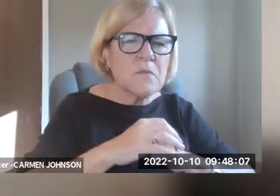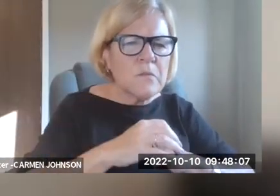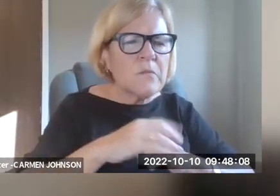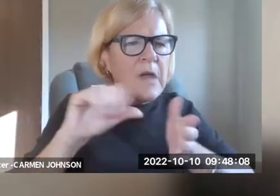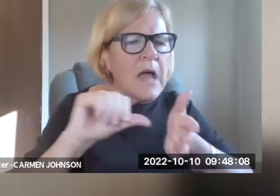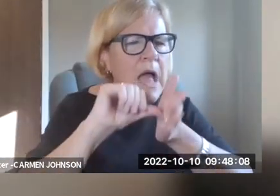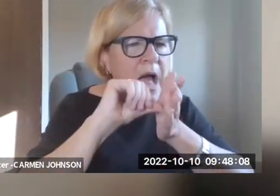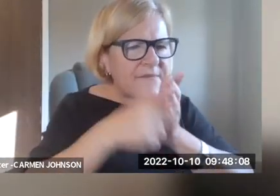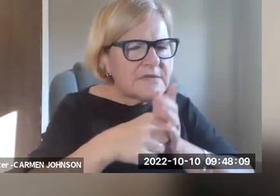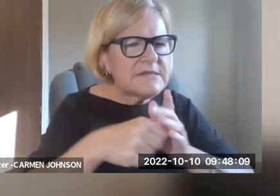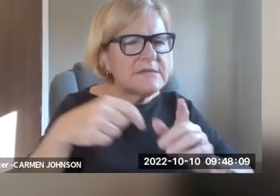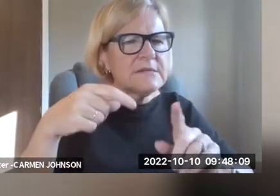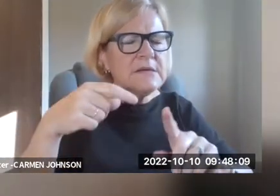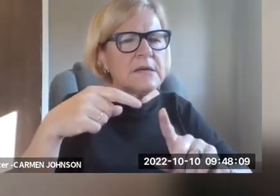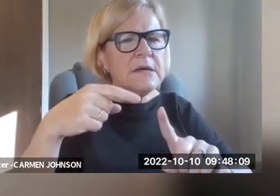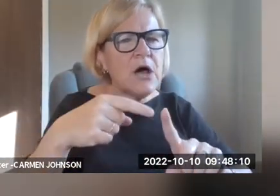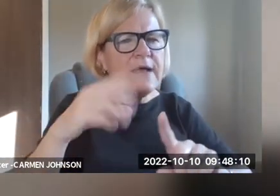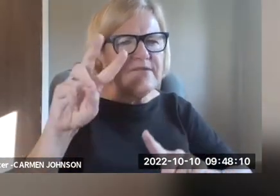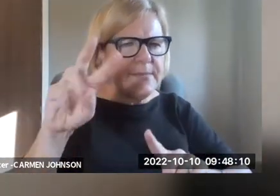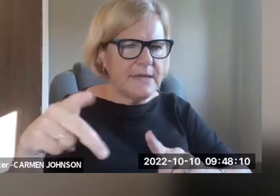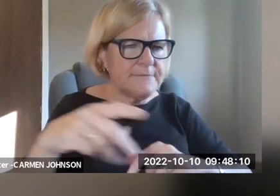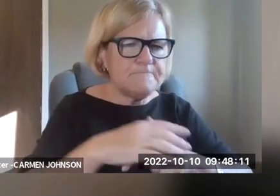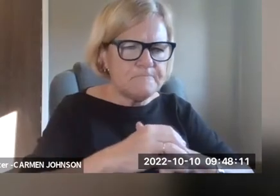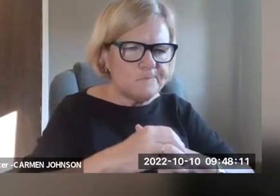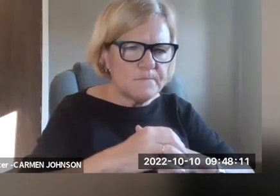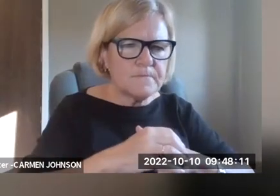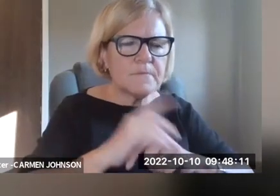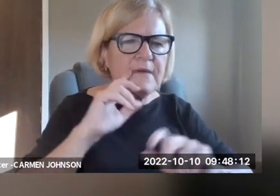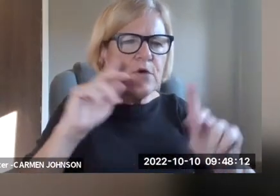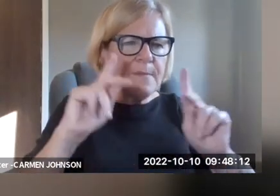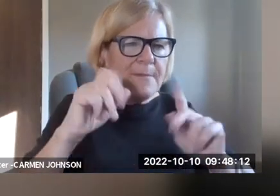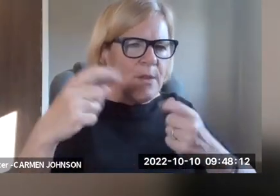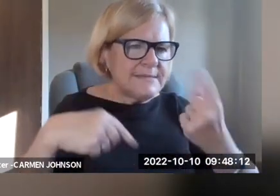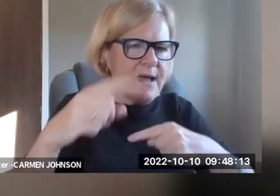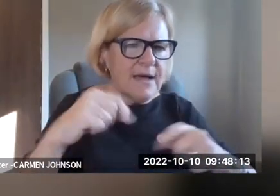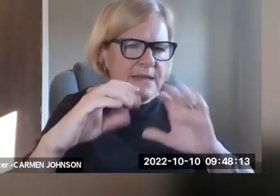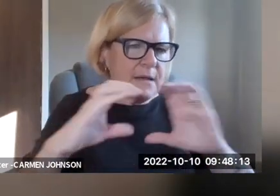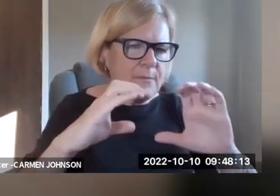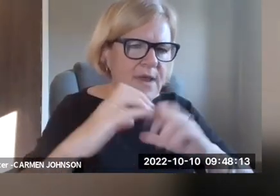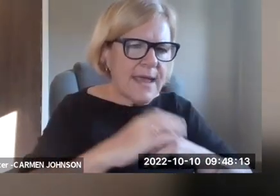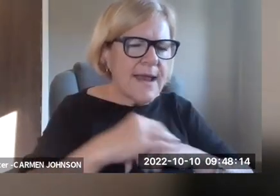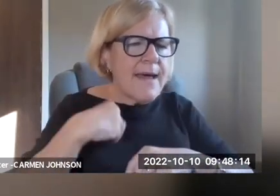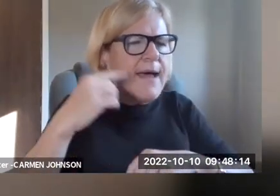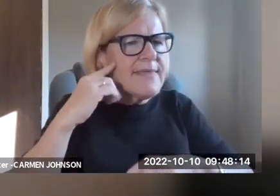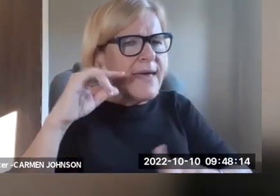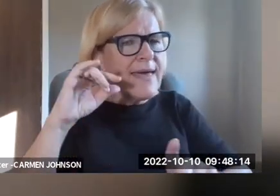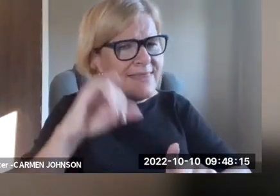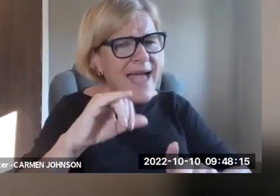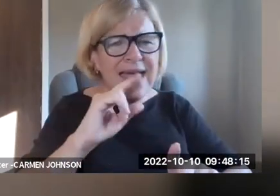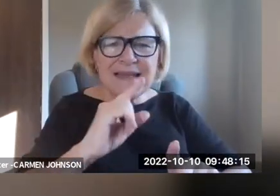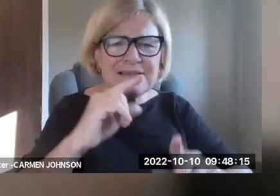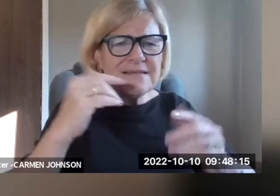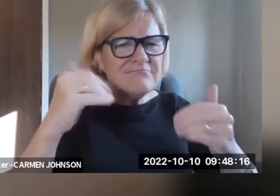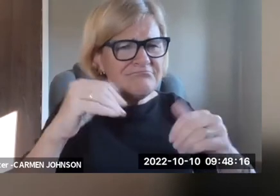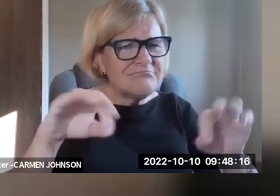telecommunications litigation than anything. And, and with a lot of emphasis on, um, video